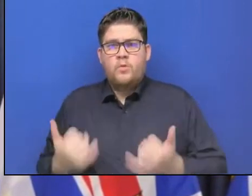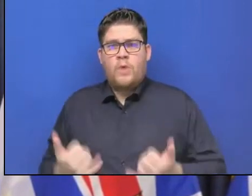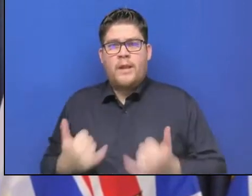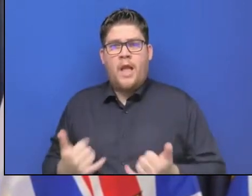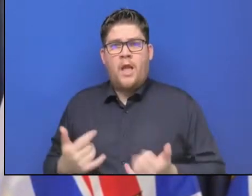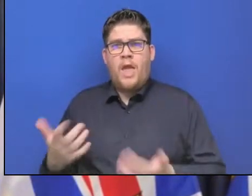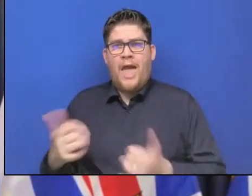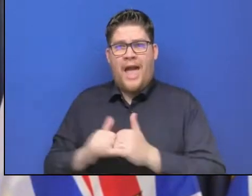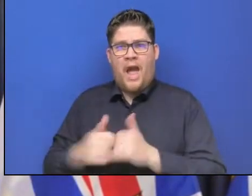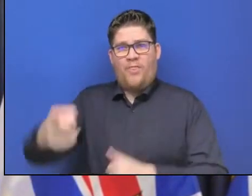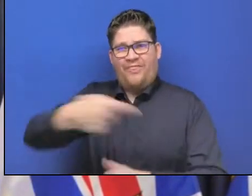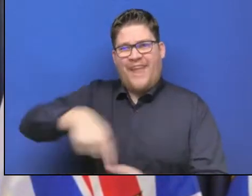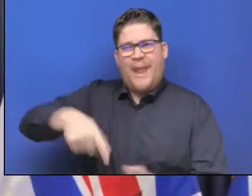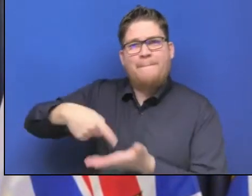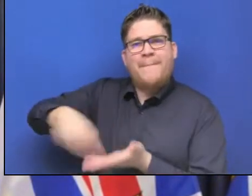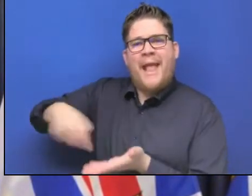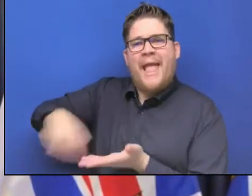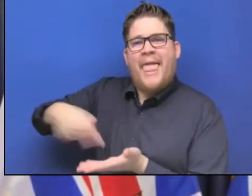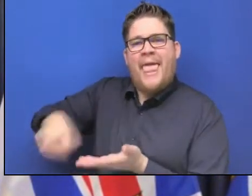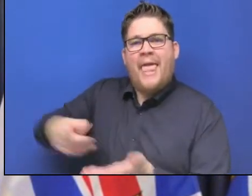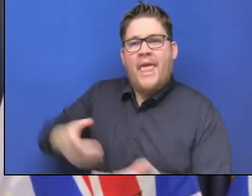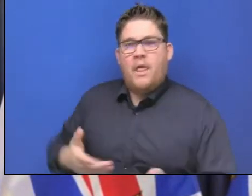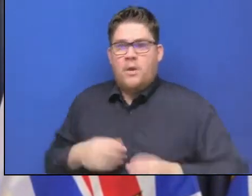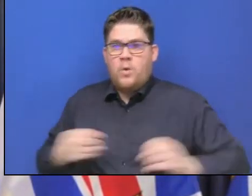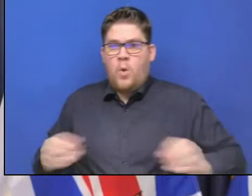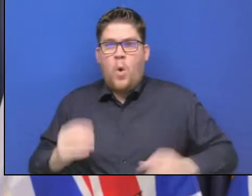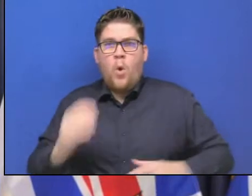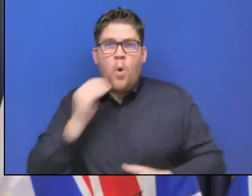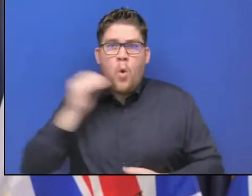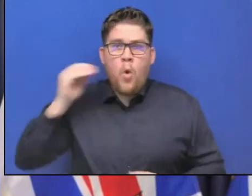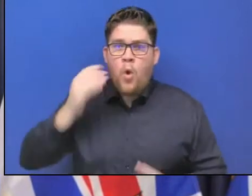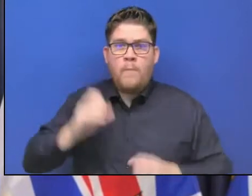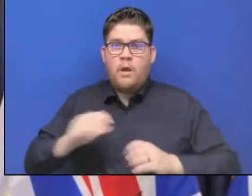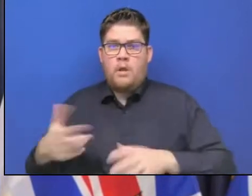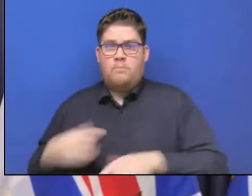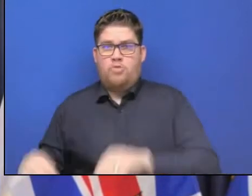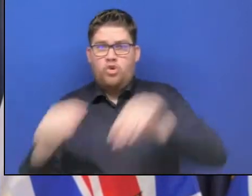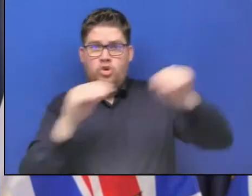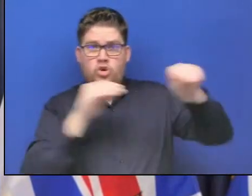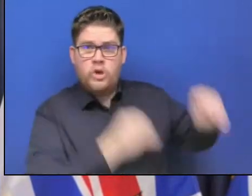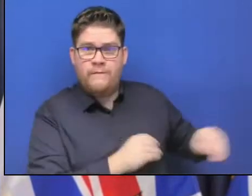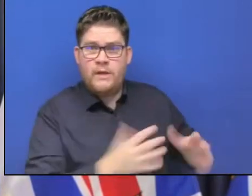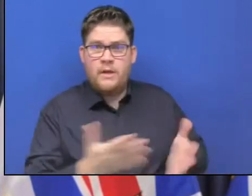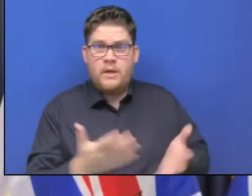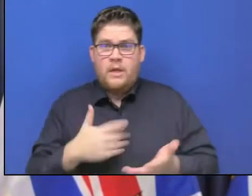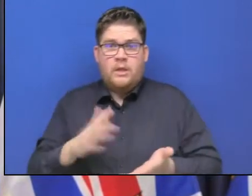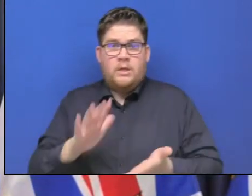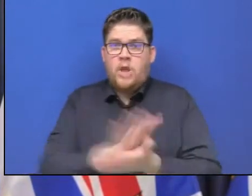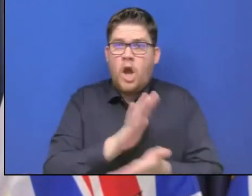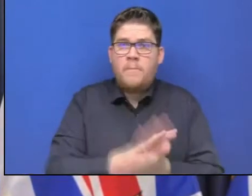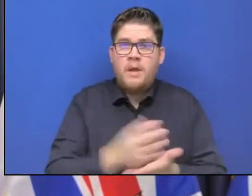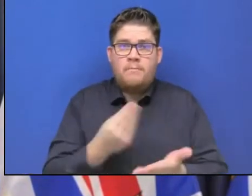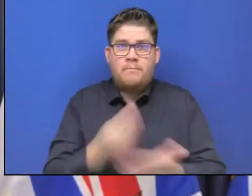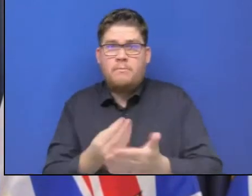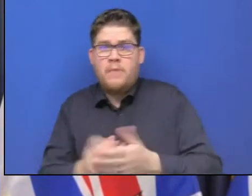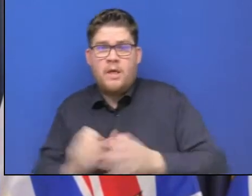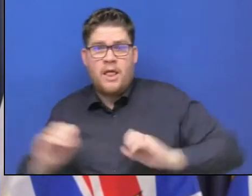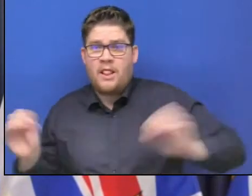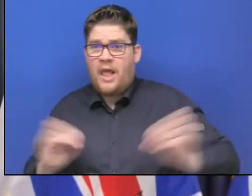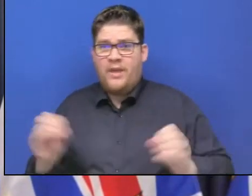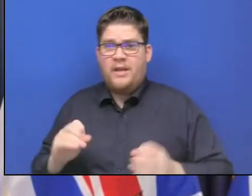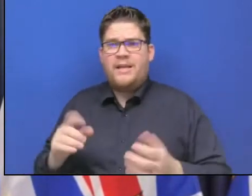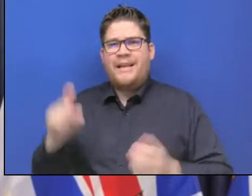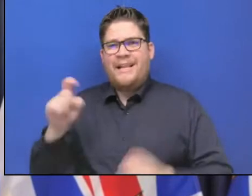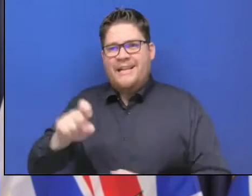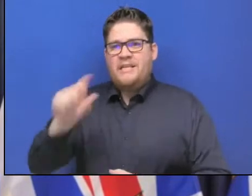at this moment because they are not their homes. They are living somewhere else. They don't have the documents, IDs. They want government to hold their